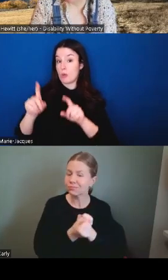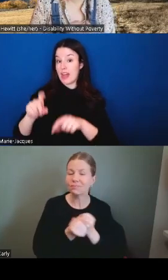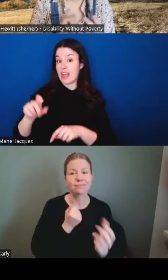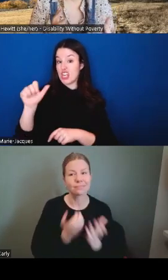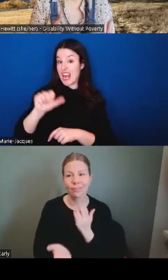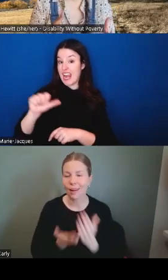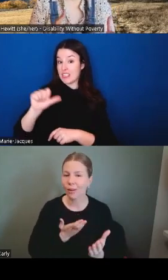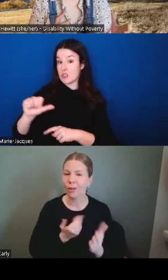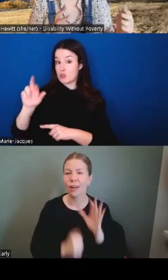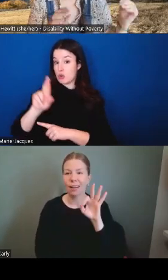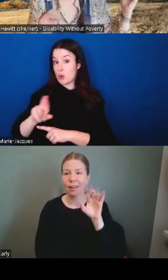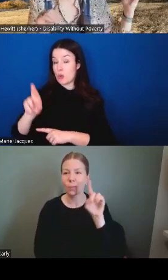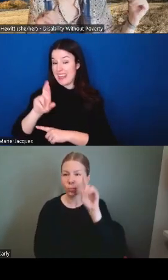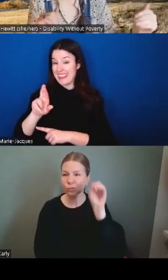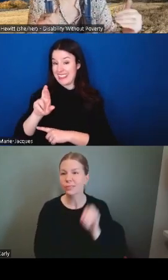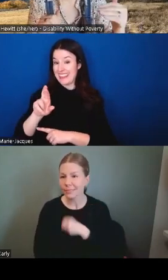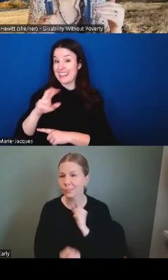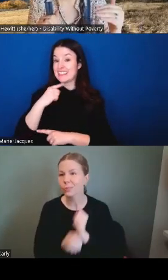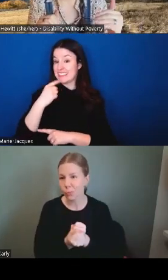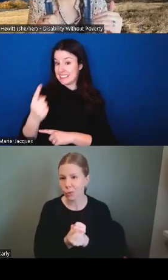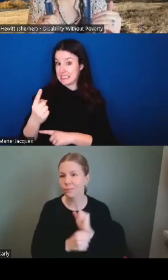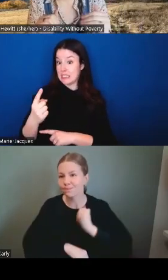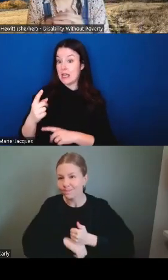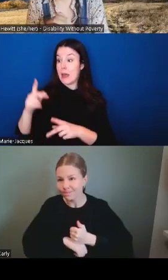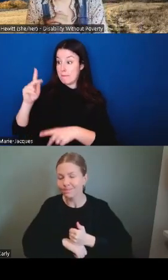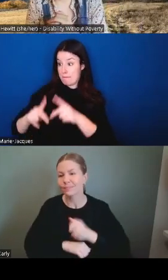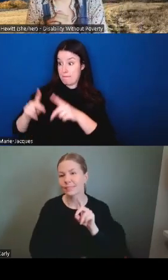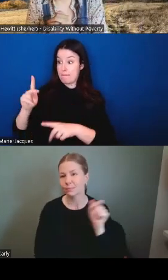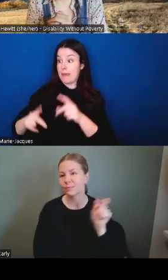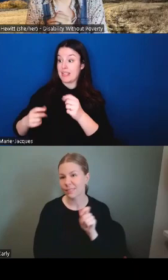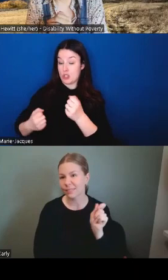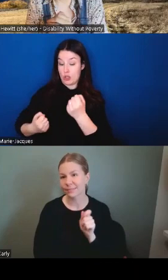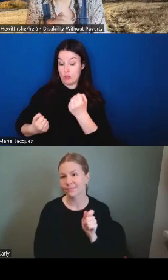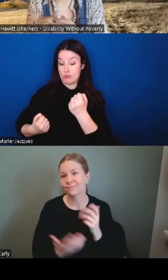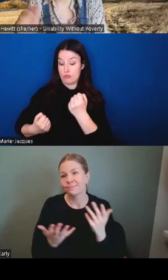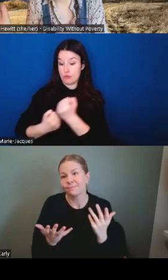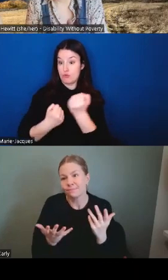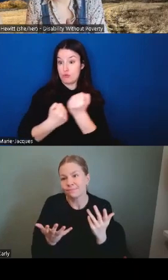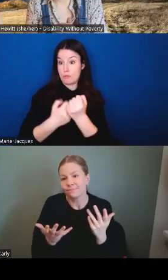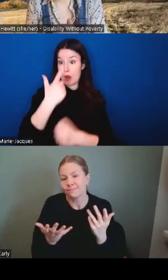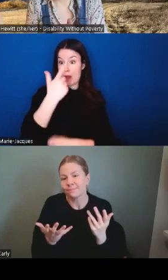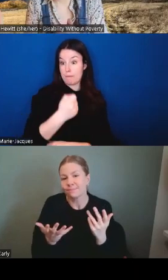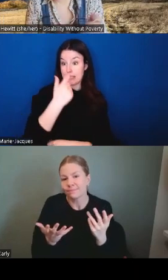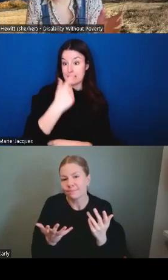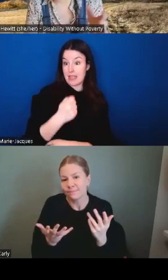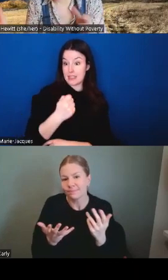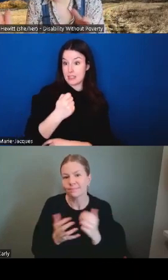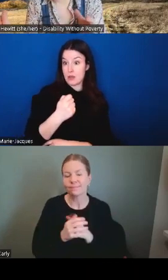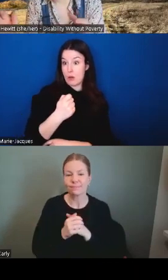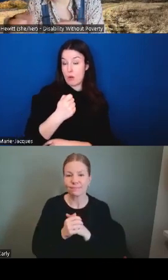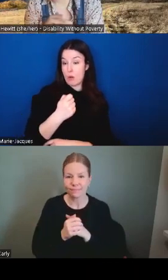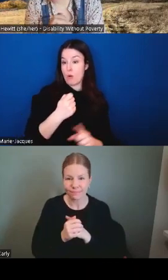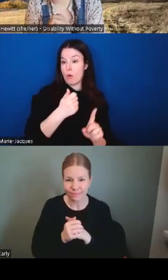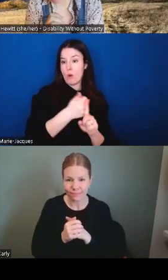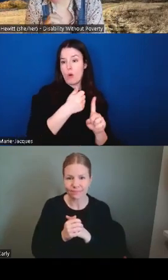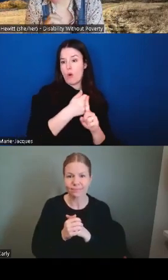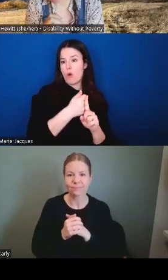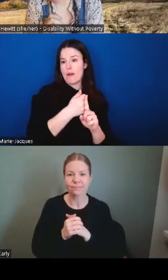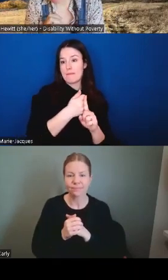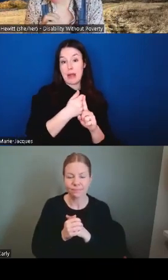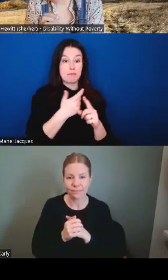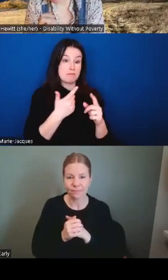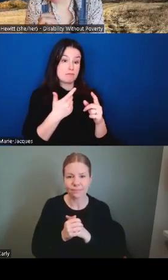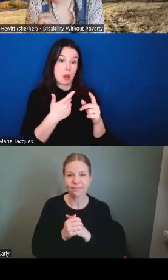were right up there like um you know in the high 80s and some of them were over to make that average of 91